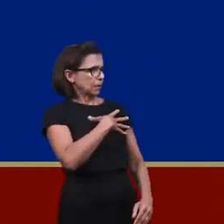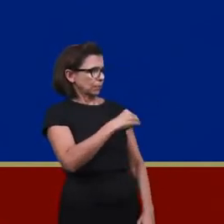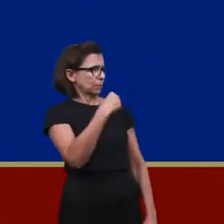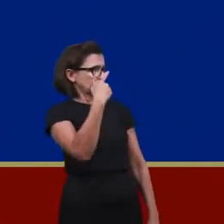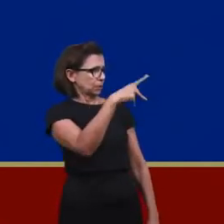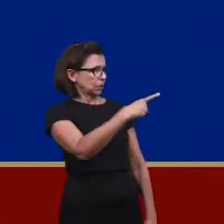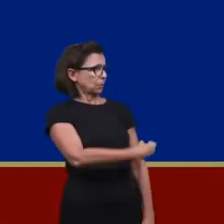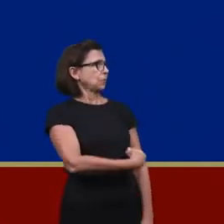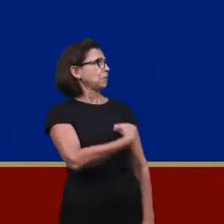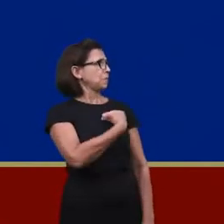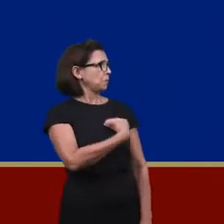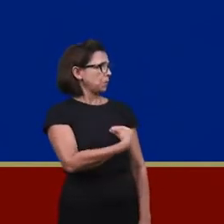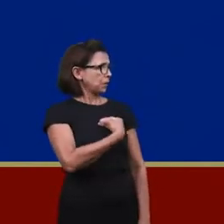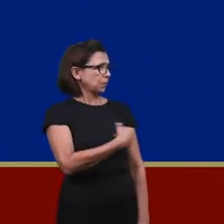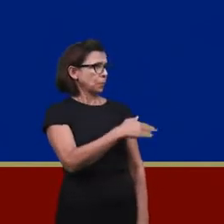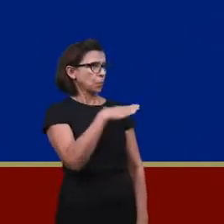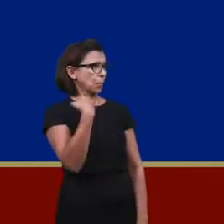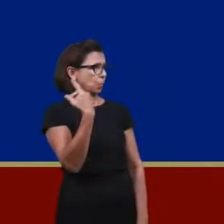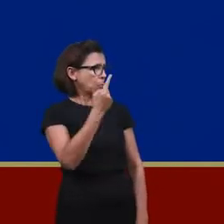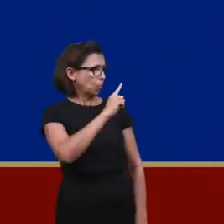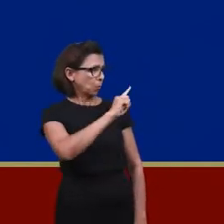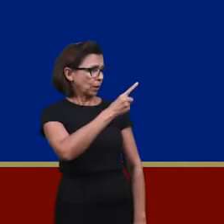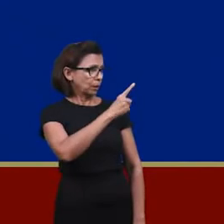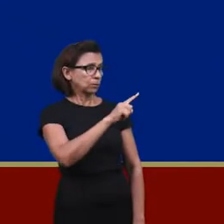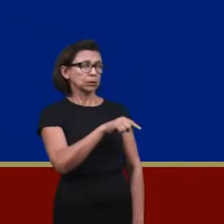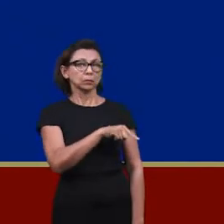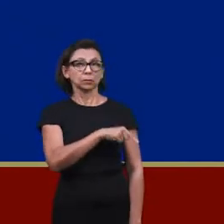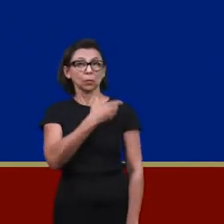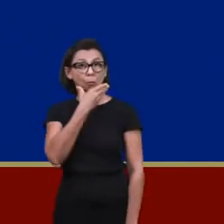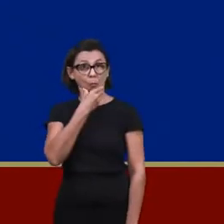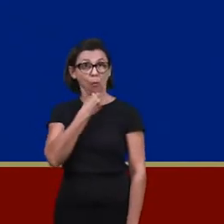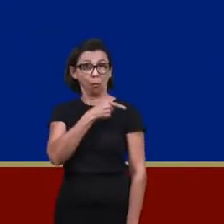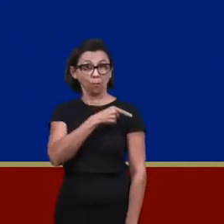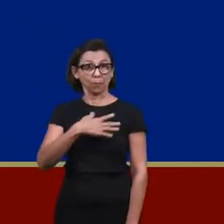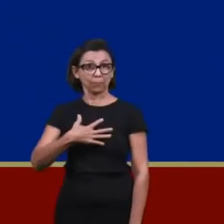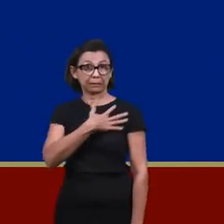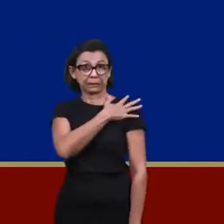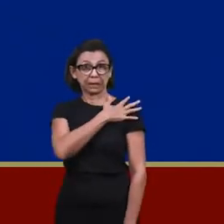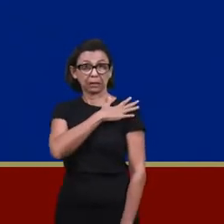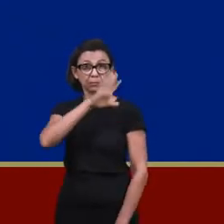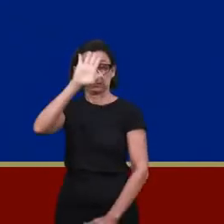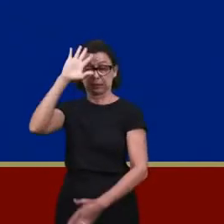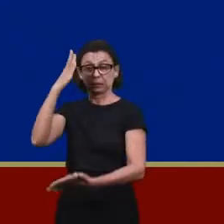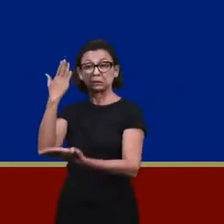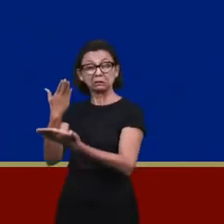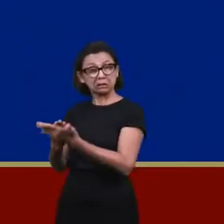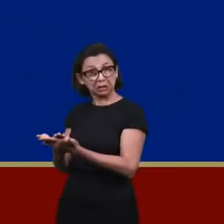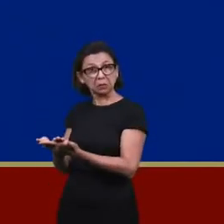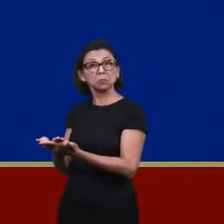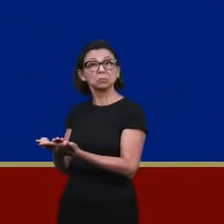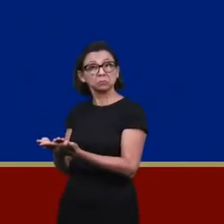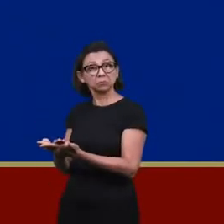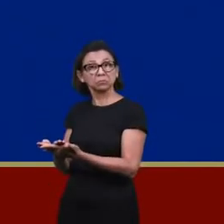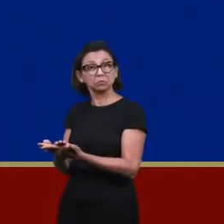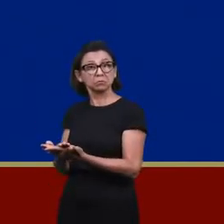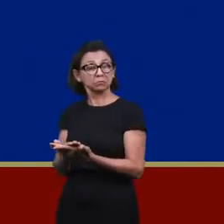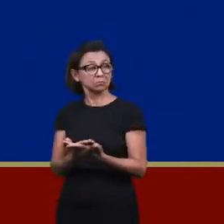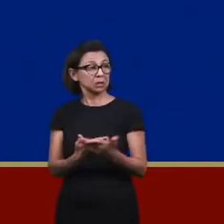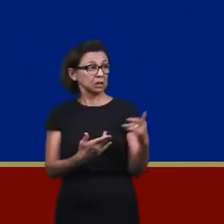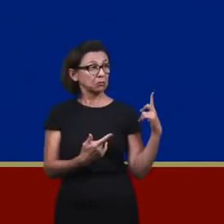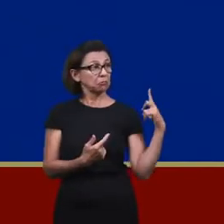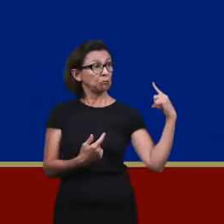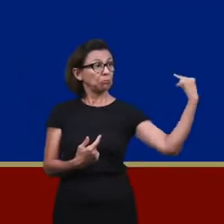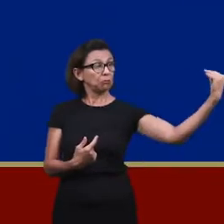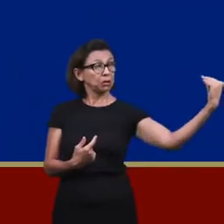So the men, pay attention here, so the men believed the word that Jesus spoke to him, and he went his way.